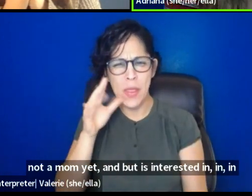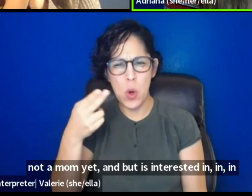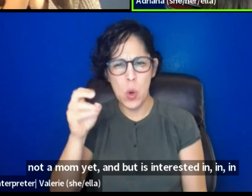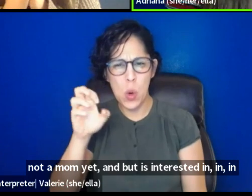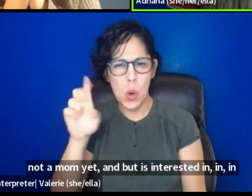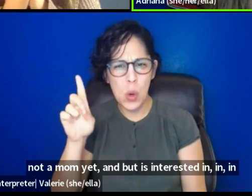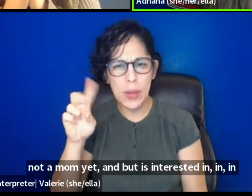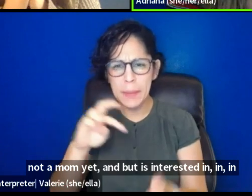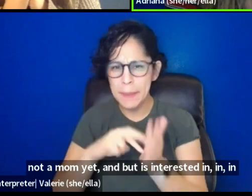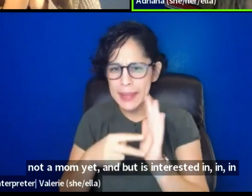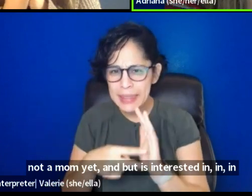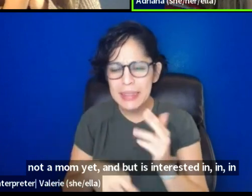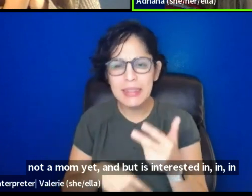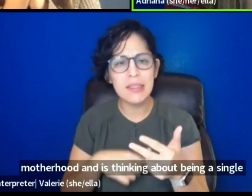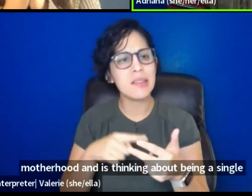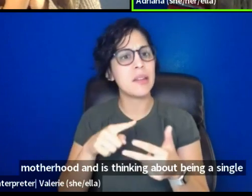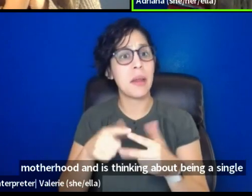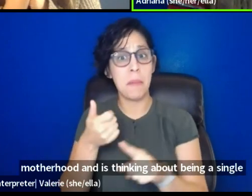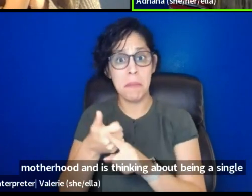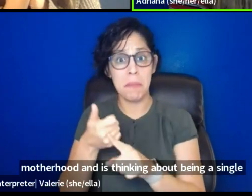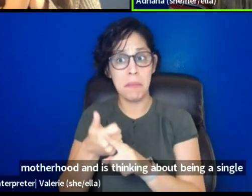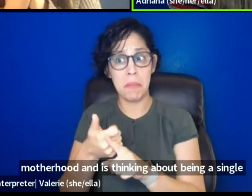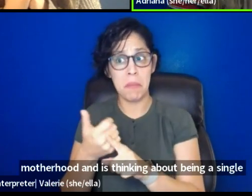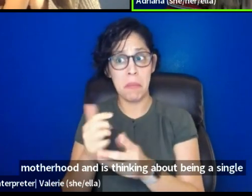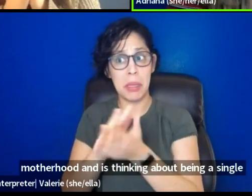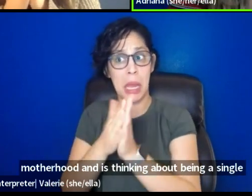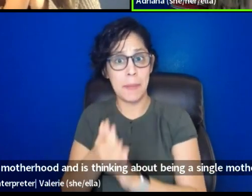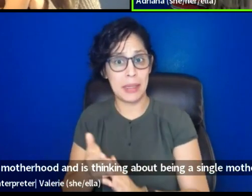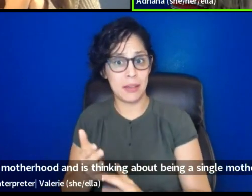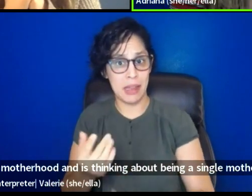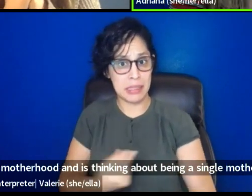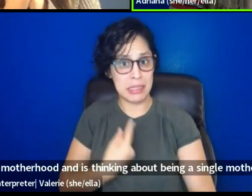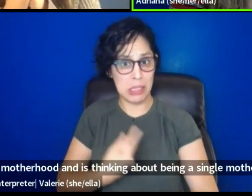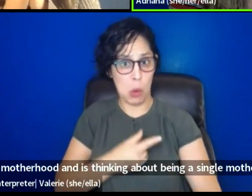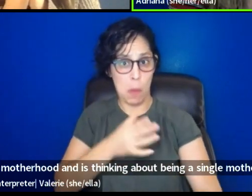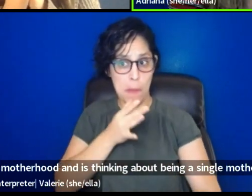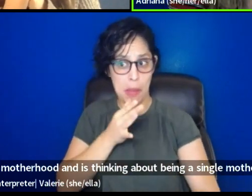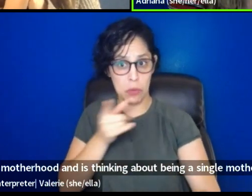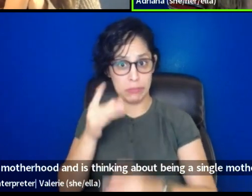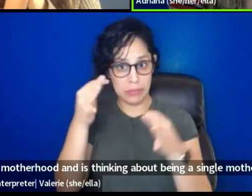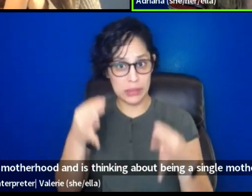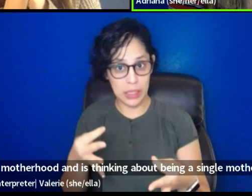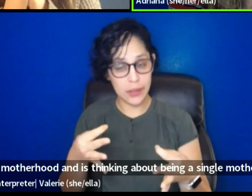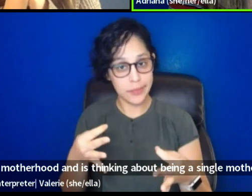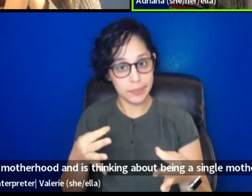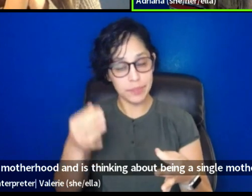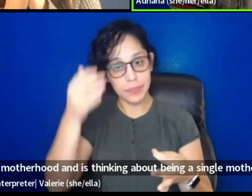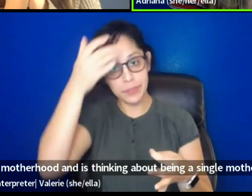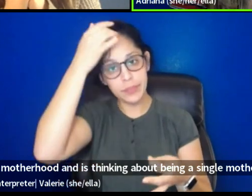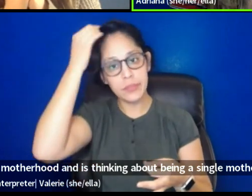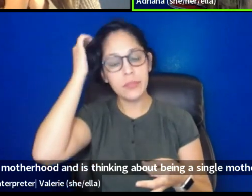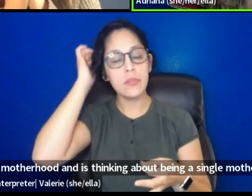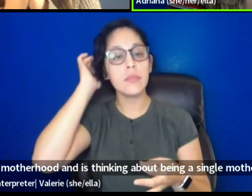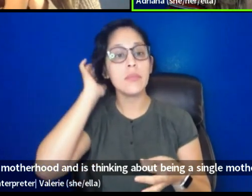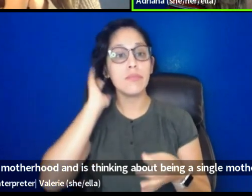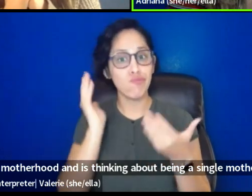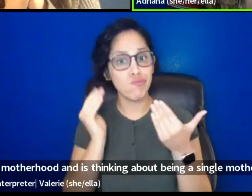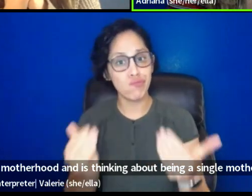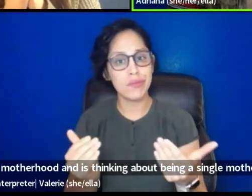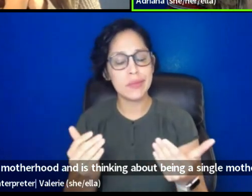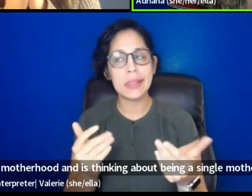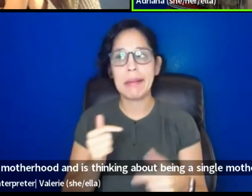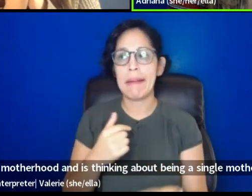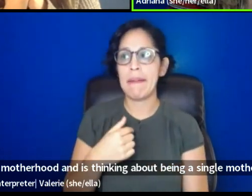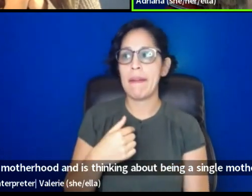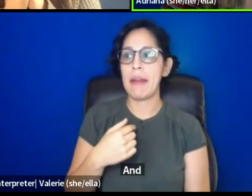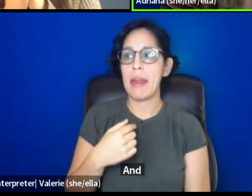about, uh, being a single mother by choice, um, uh, uh, uh, I've, I've, um, uh,